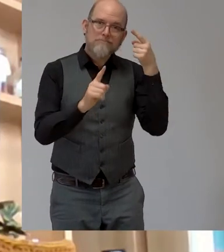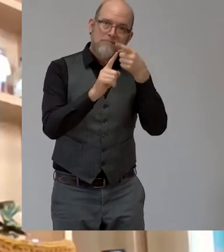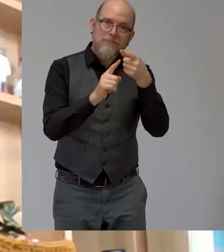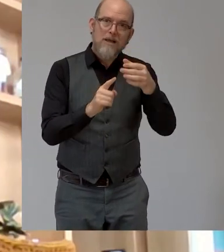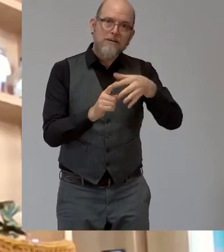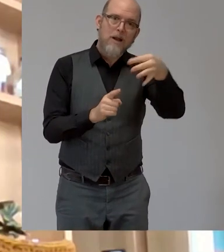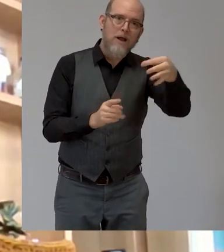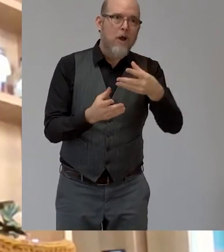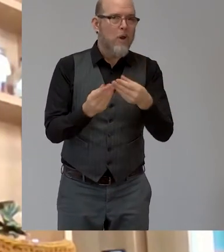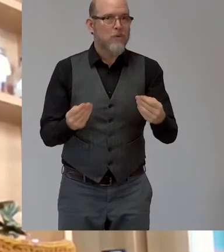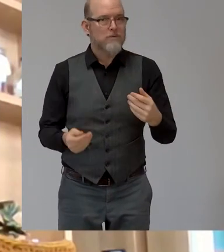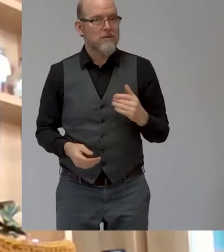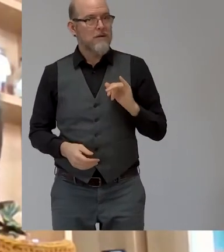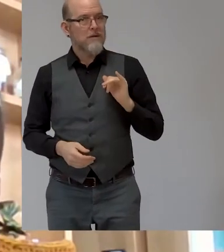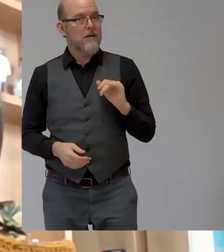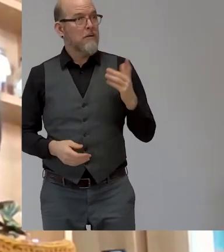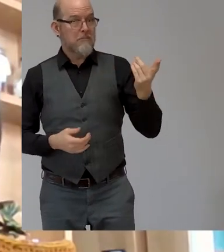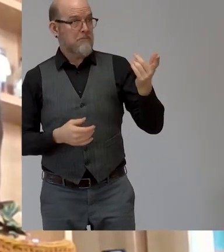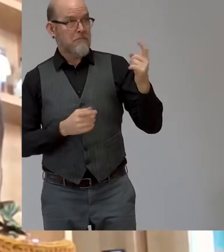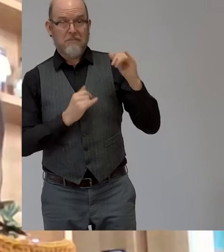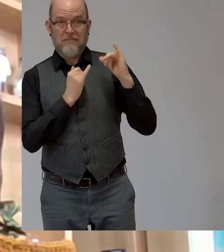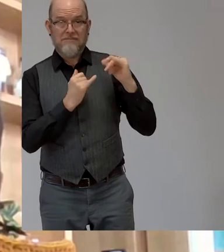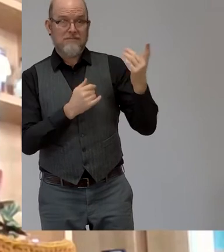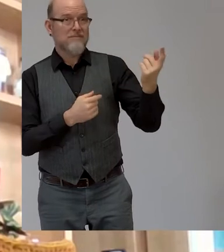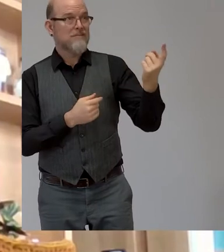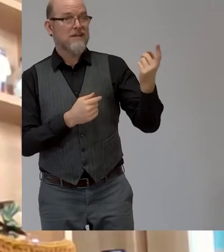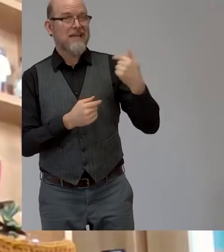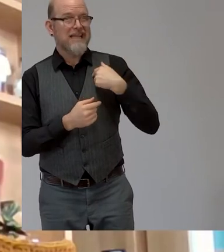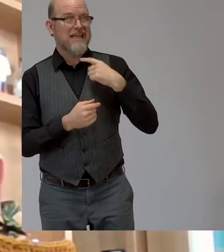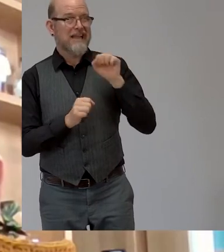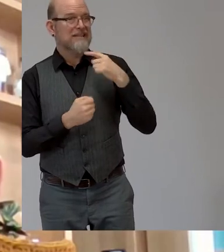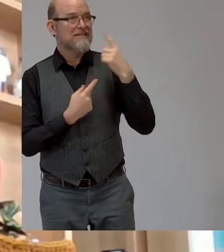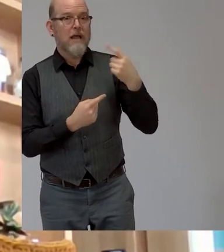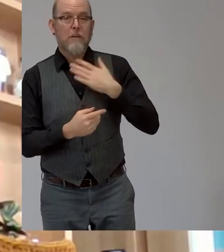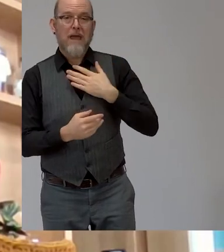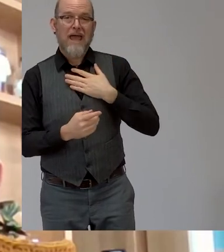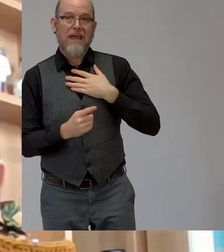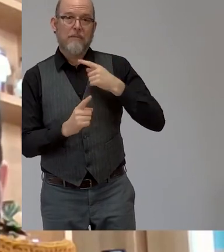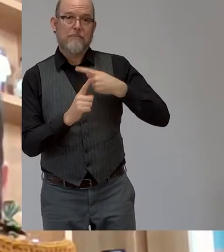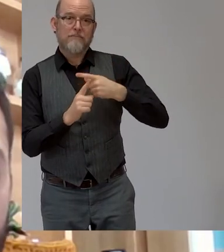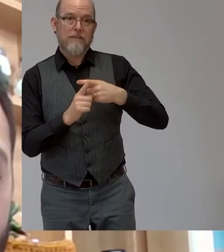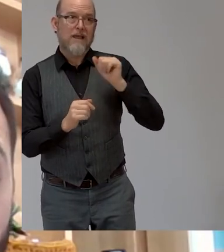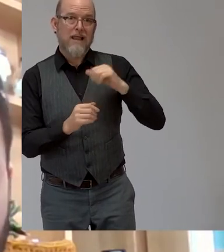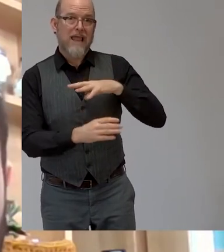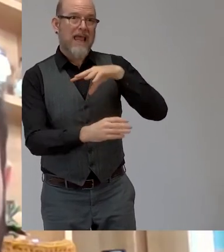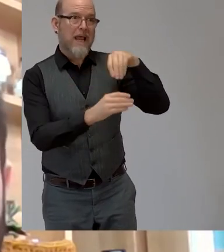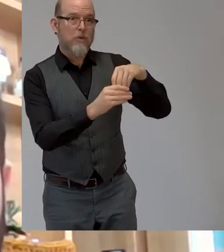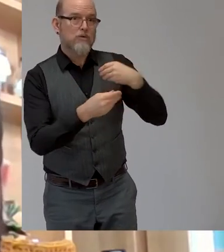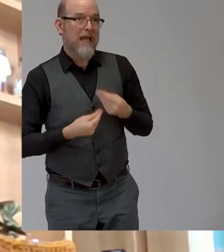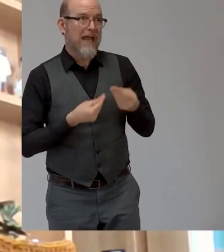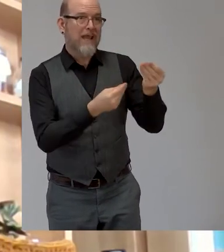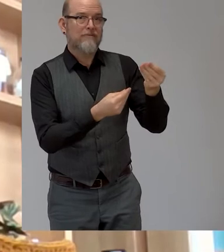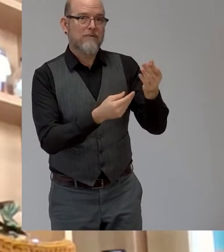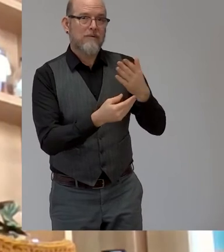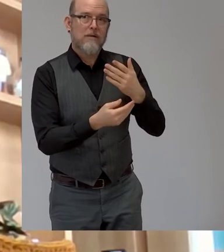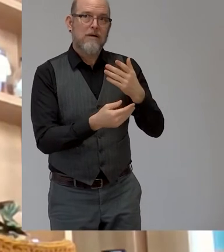are own if they are for my own benefit will not create a real sense of inclusion and may instead only be costly unnecessary and belittling